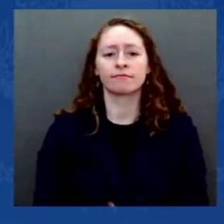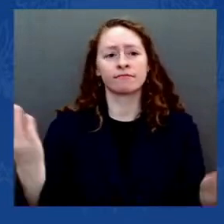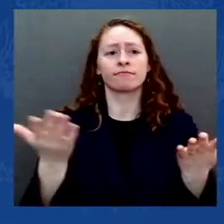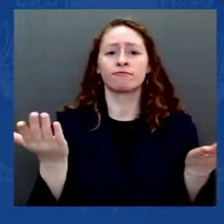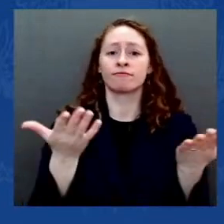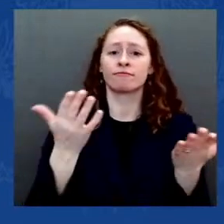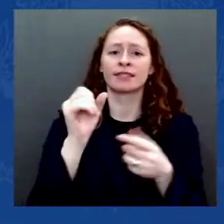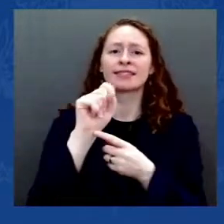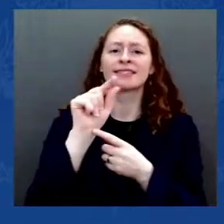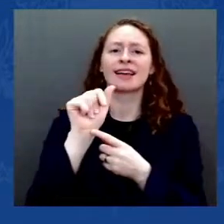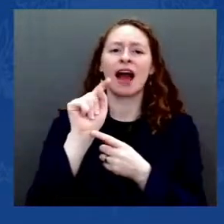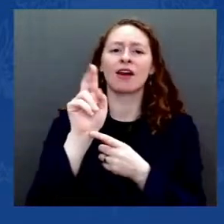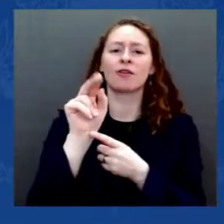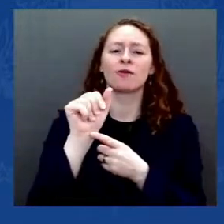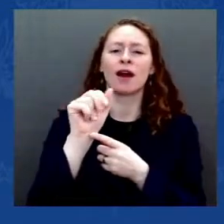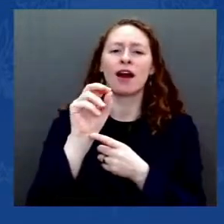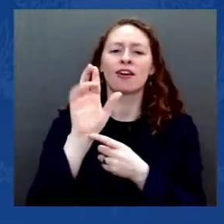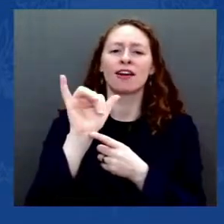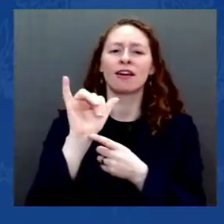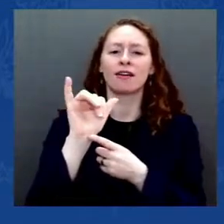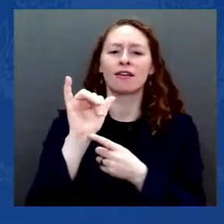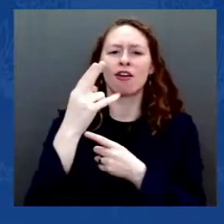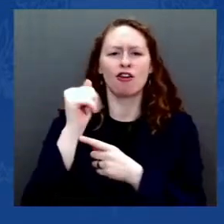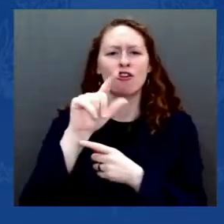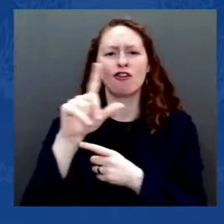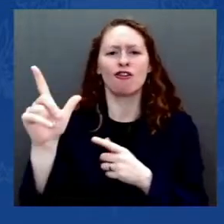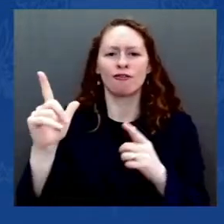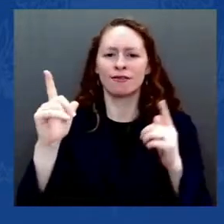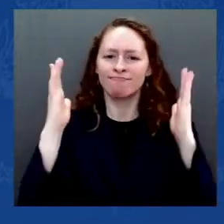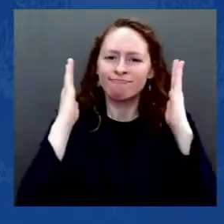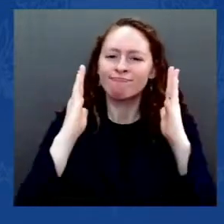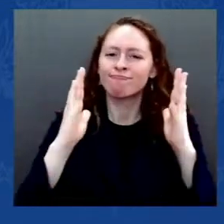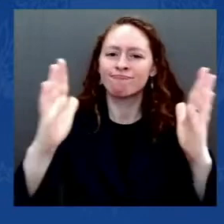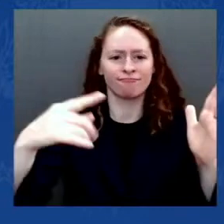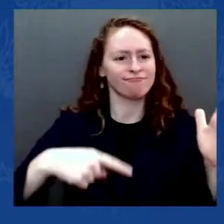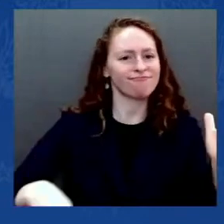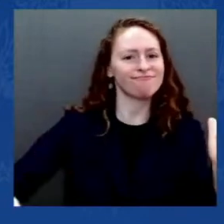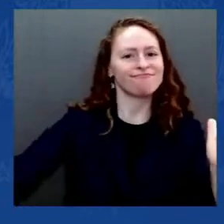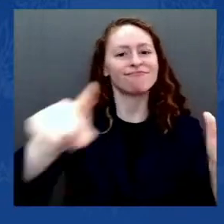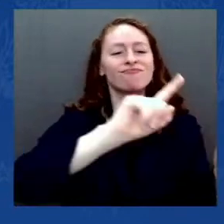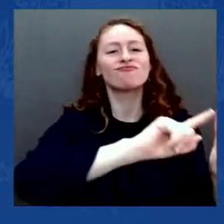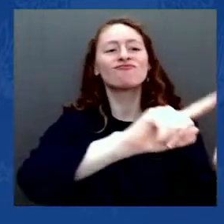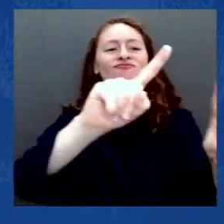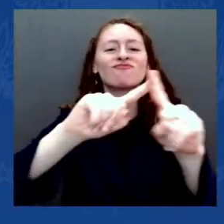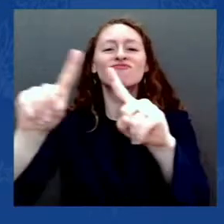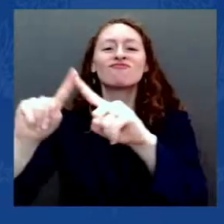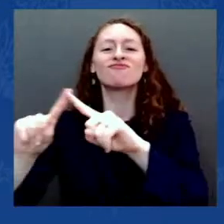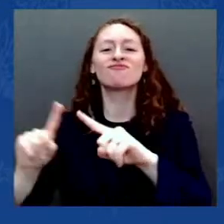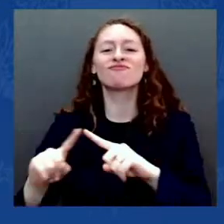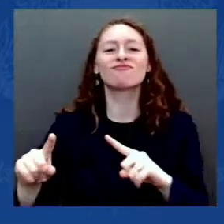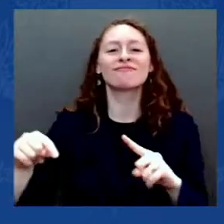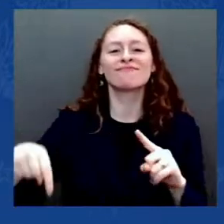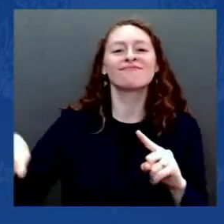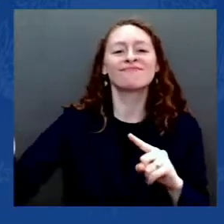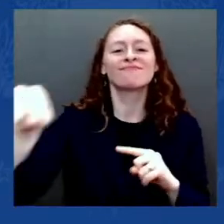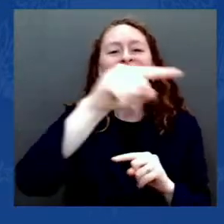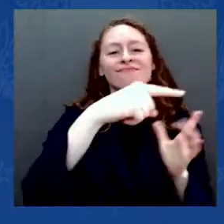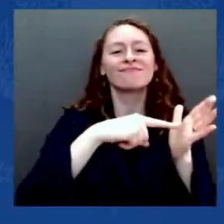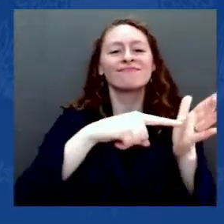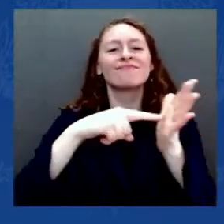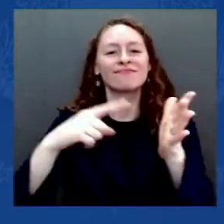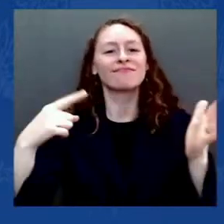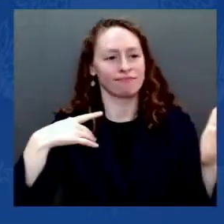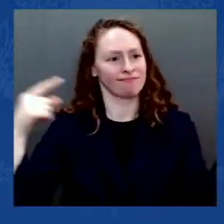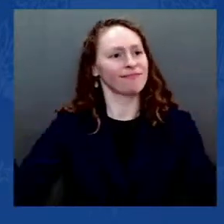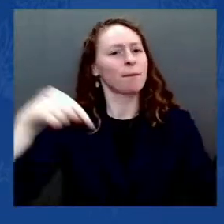years in the decades leading up to the Civil War. This is on this floor, where a young congressman of Illinois, Abraham Lincoln,